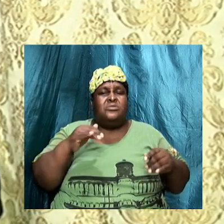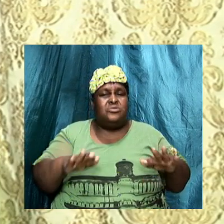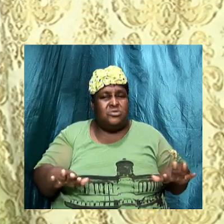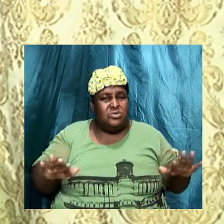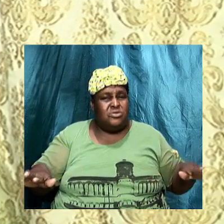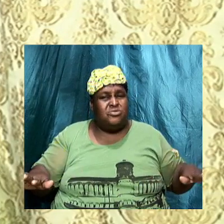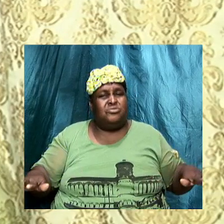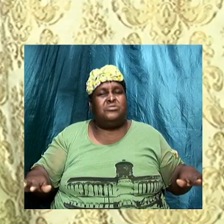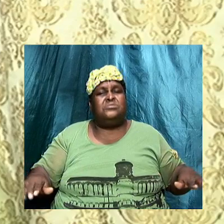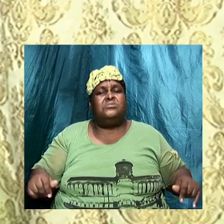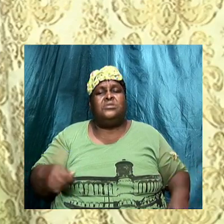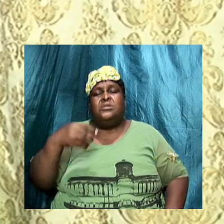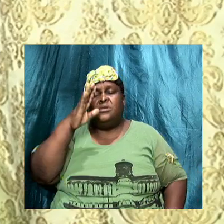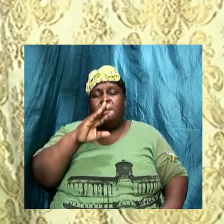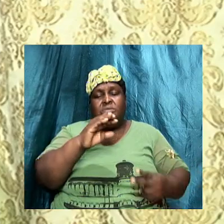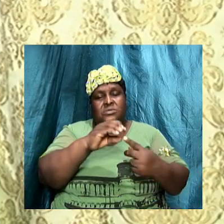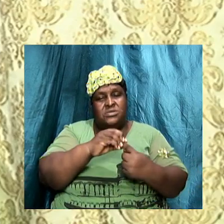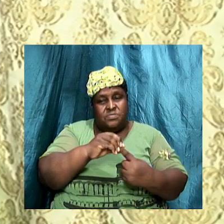pacific.